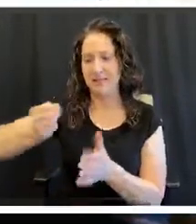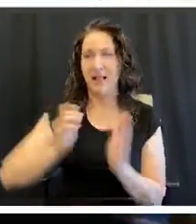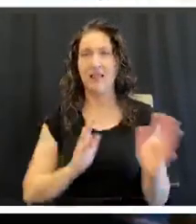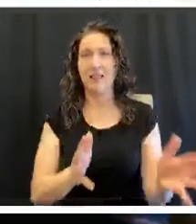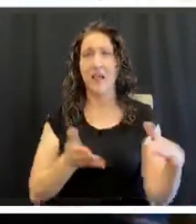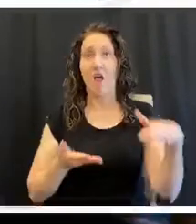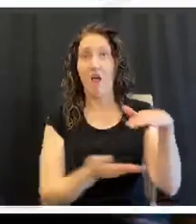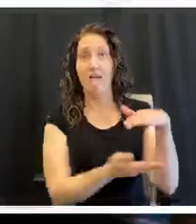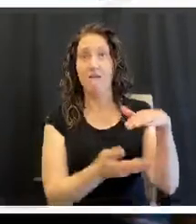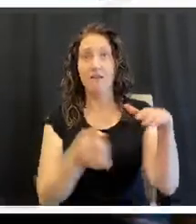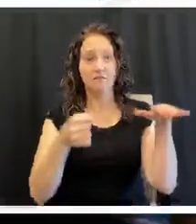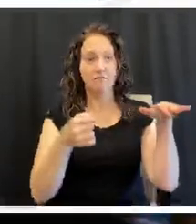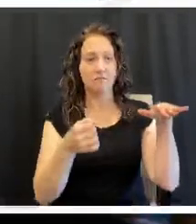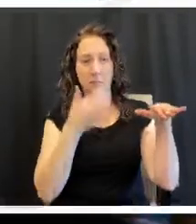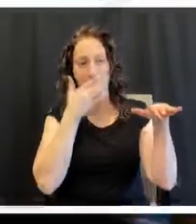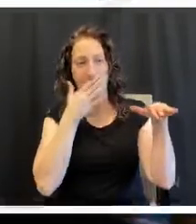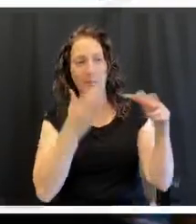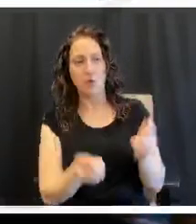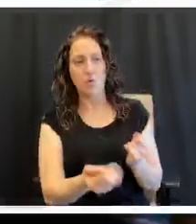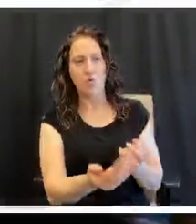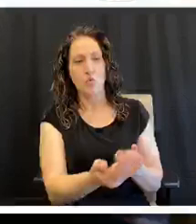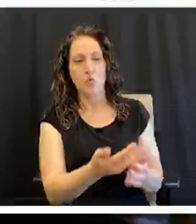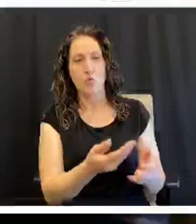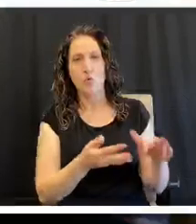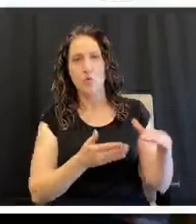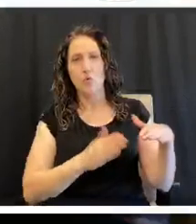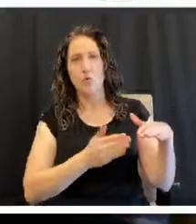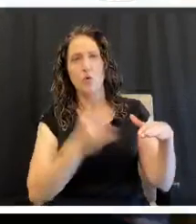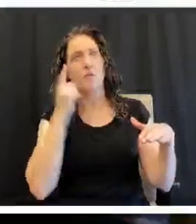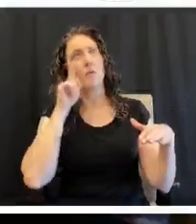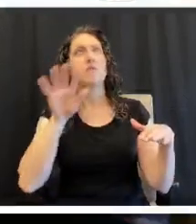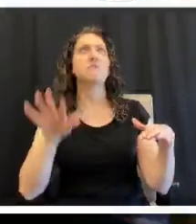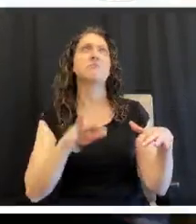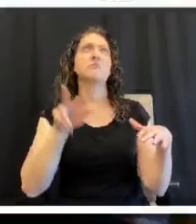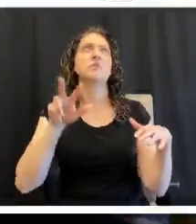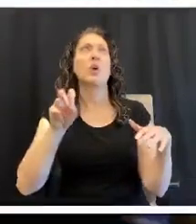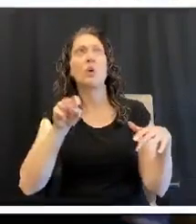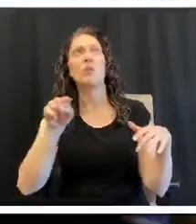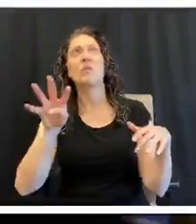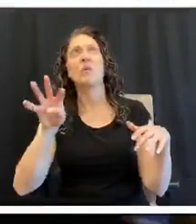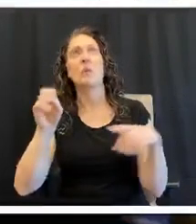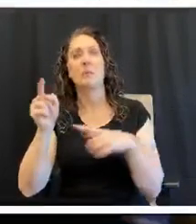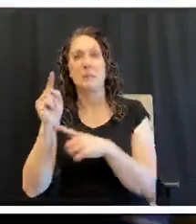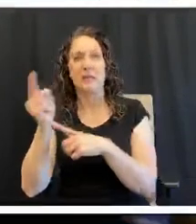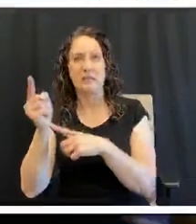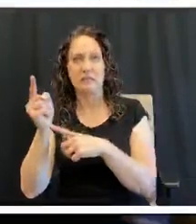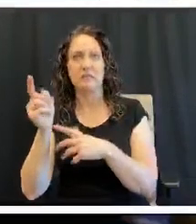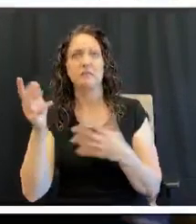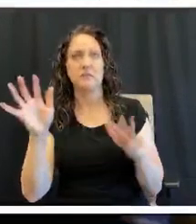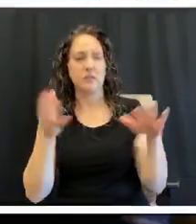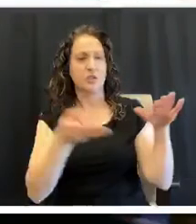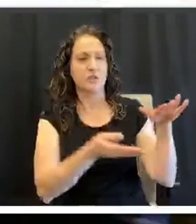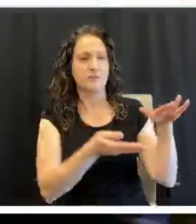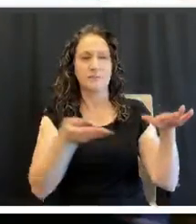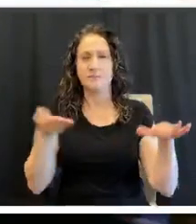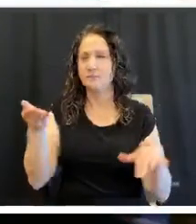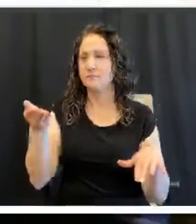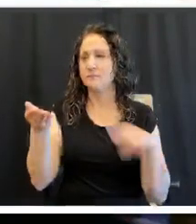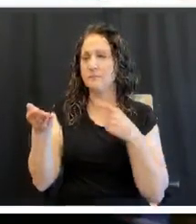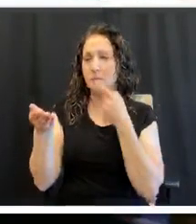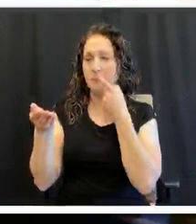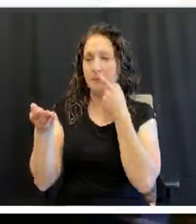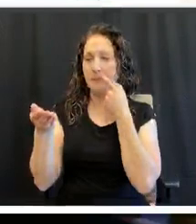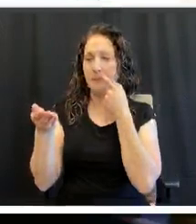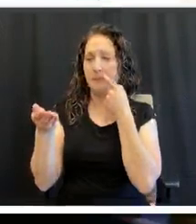And you let it cook there for about, oh, 30, 40 minutes. And you want to take and let the